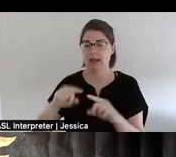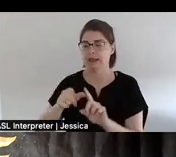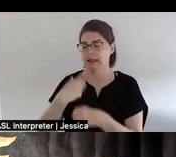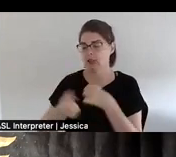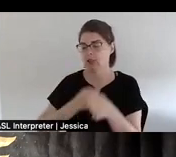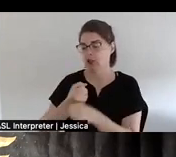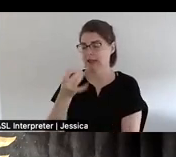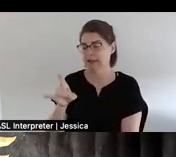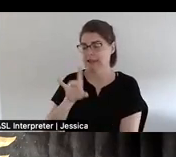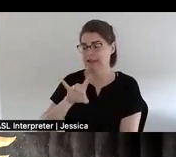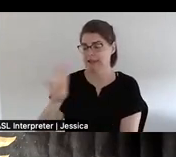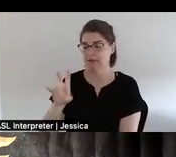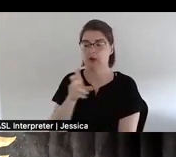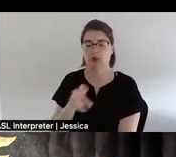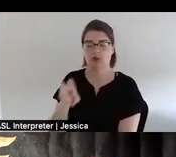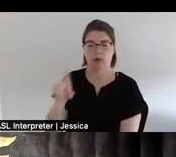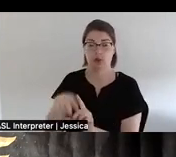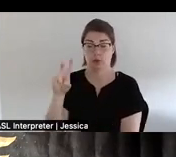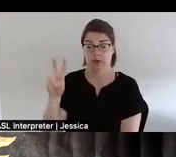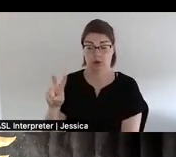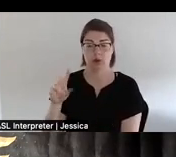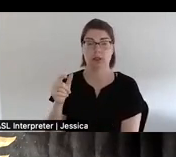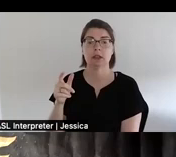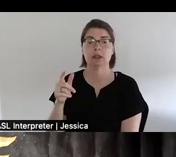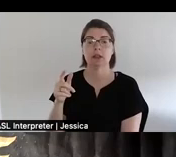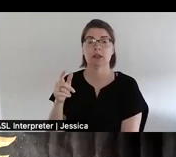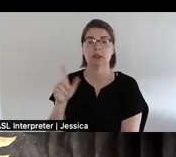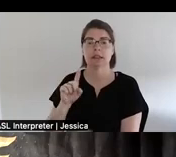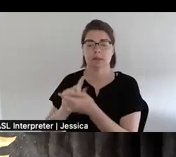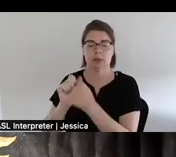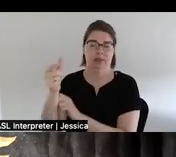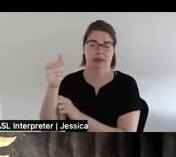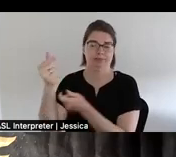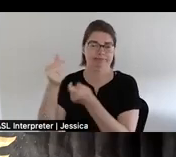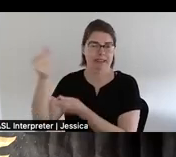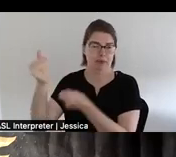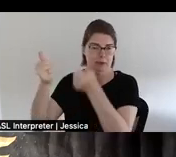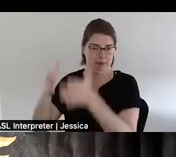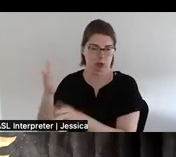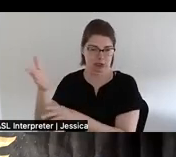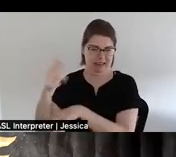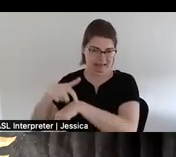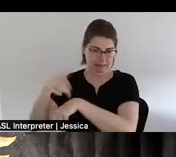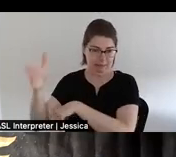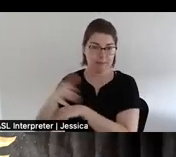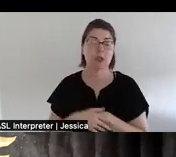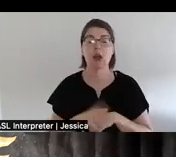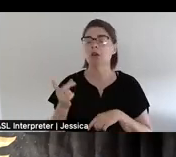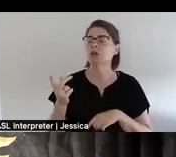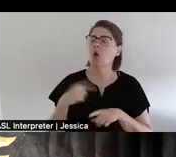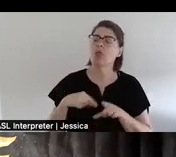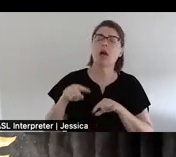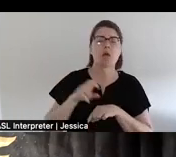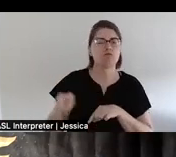traveled to Victoria to meet with the then governor. And so at one point in their conversation,